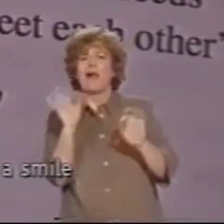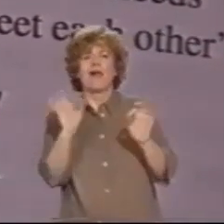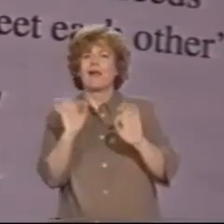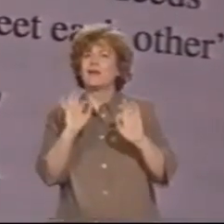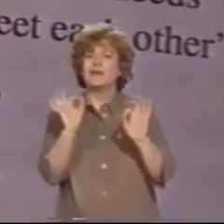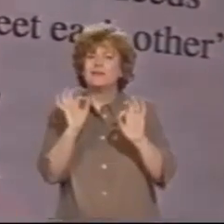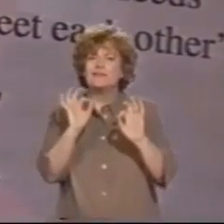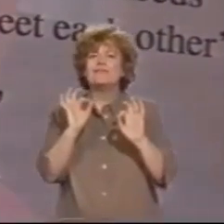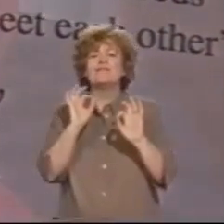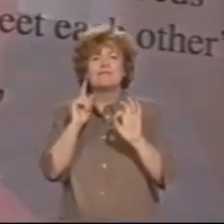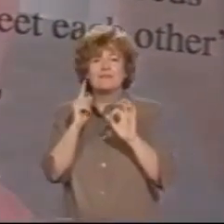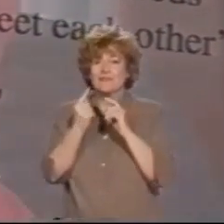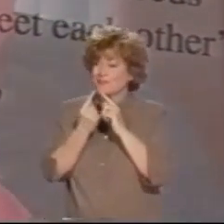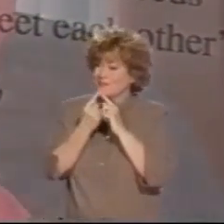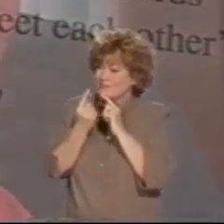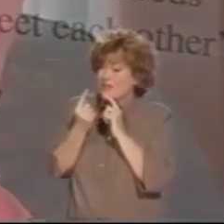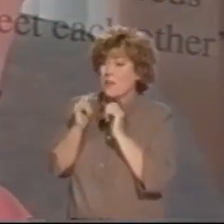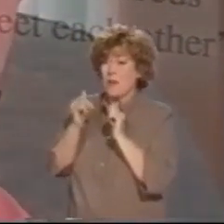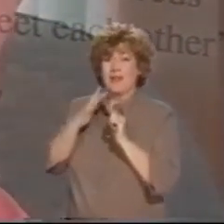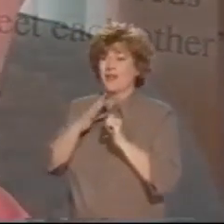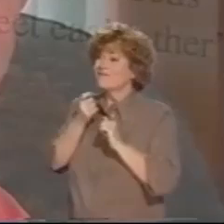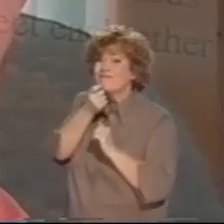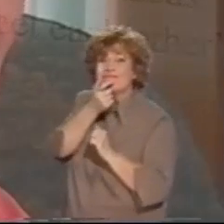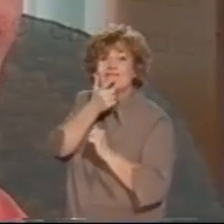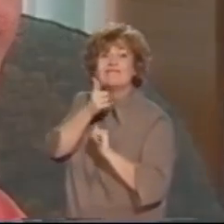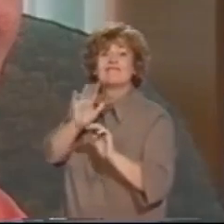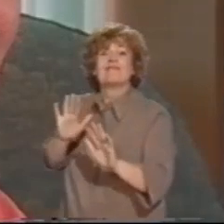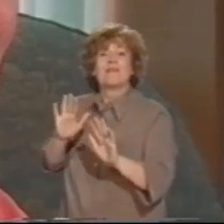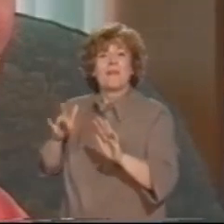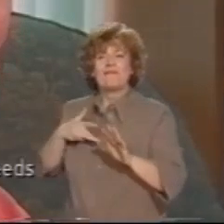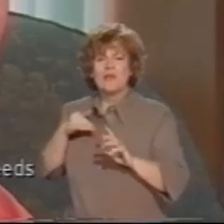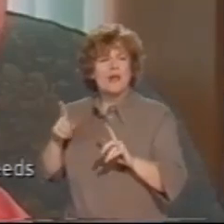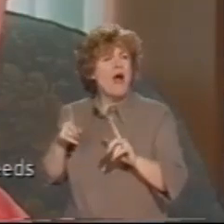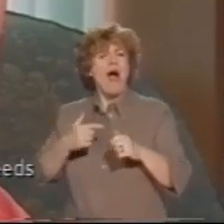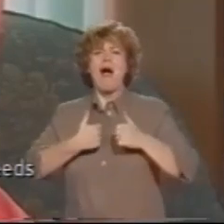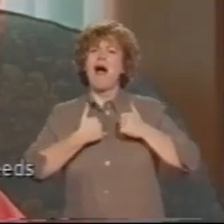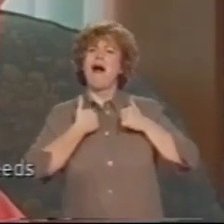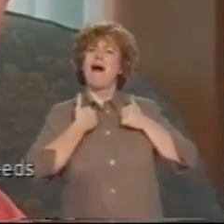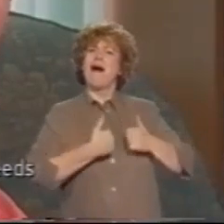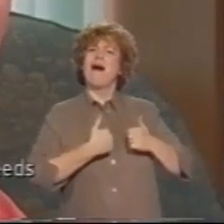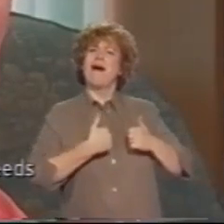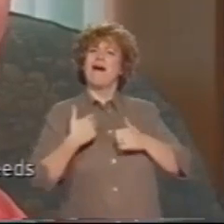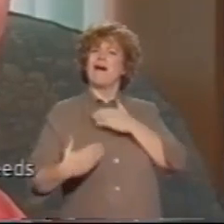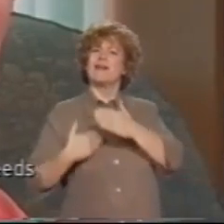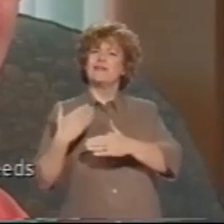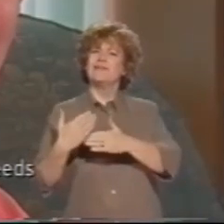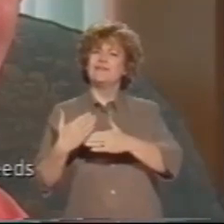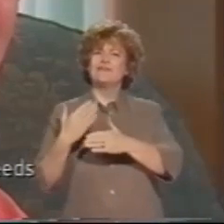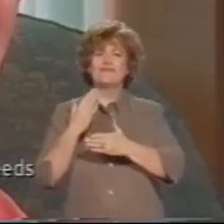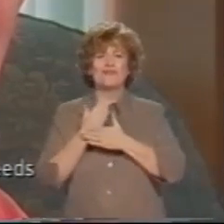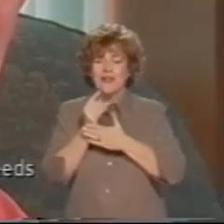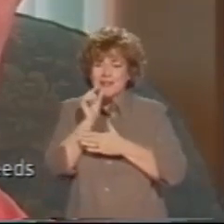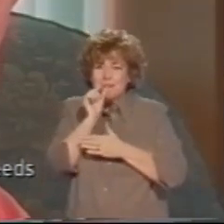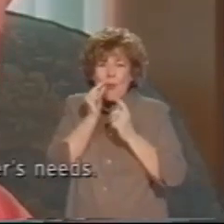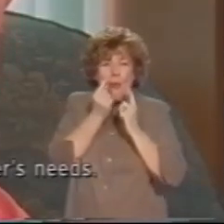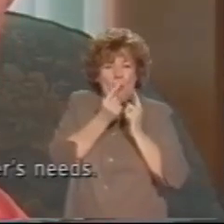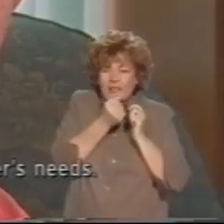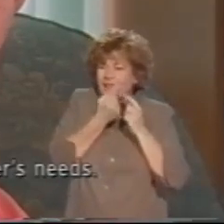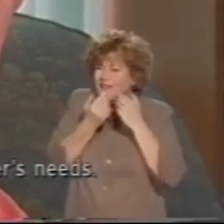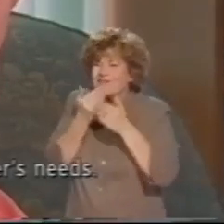To make them feel that life's worthwhile Happiness lies in little deeds